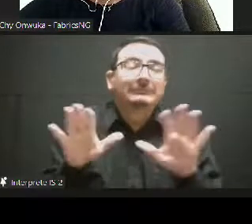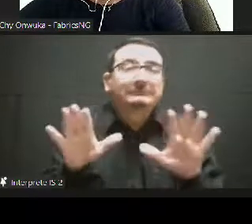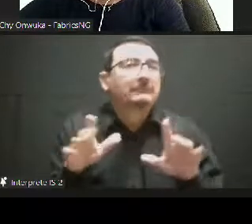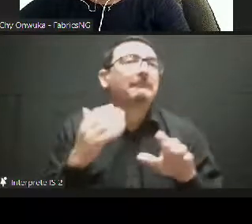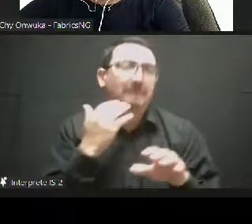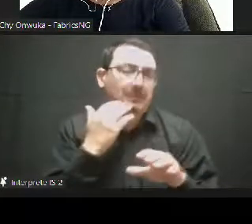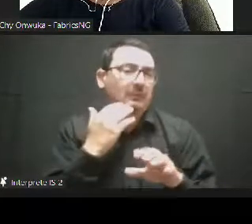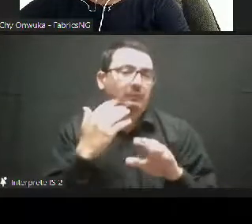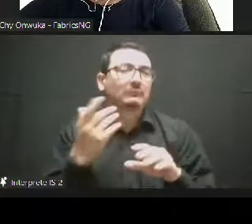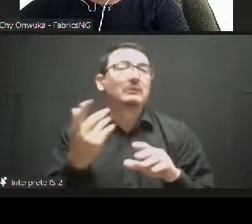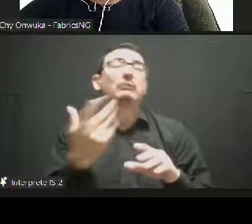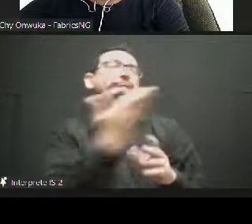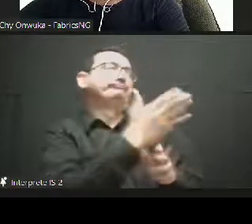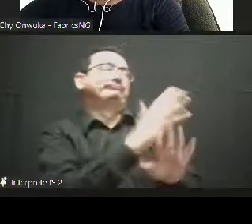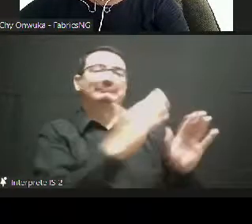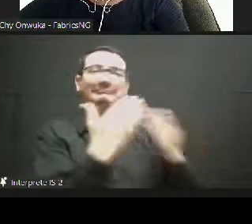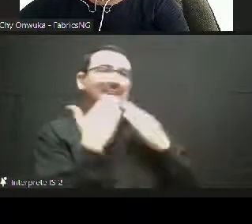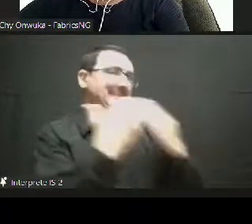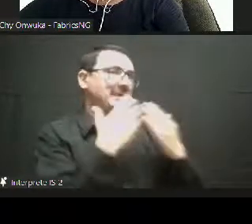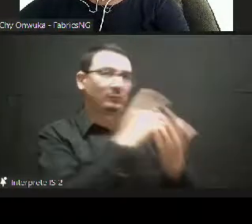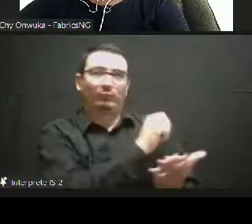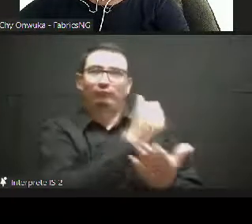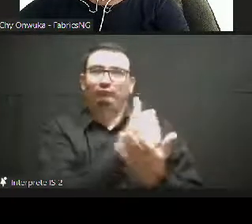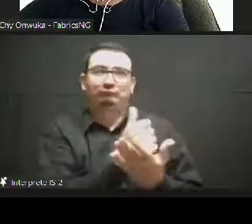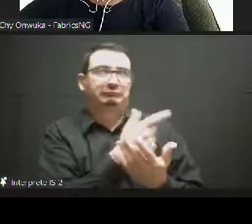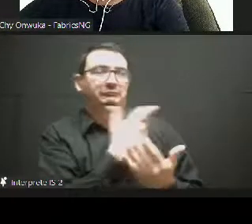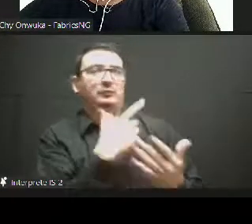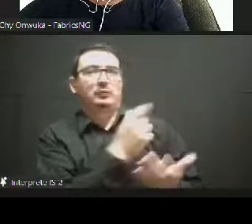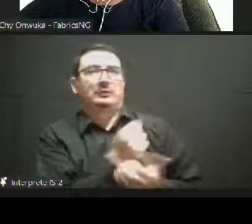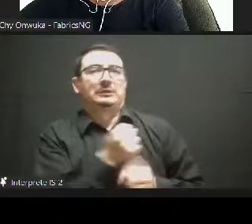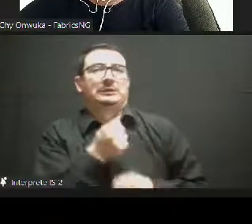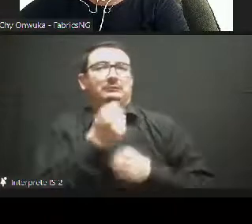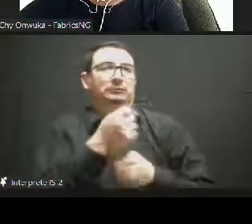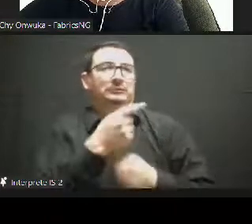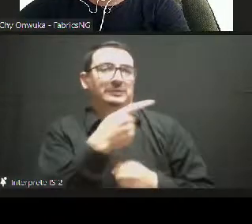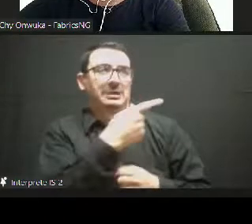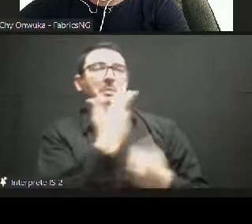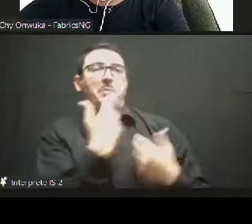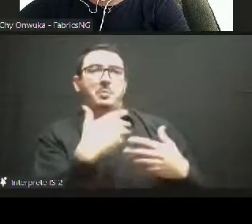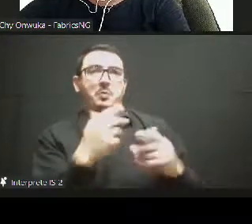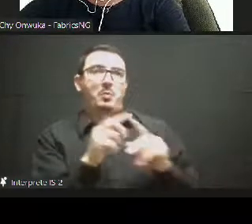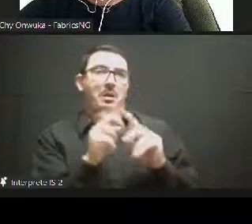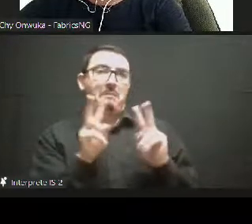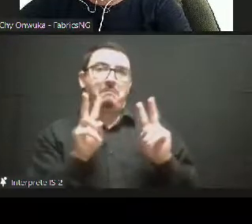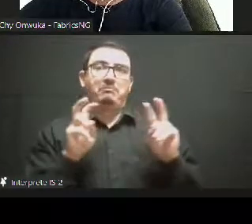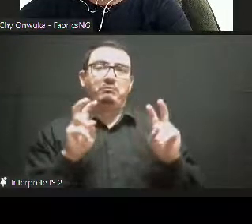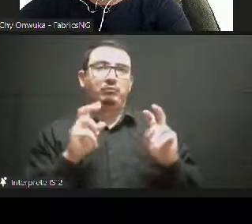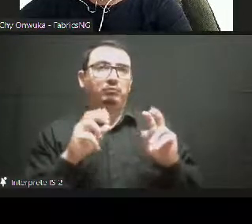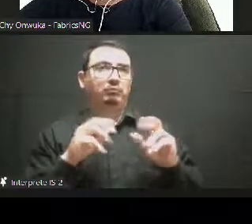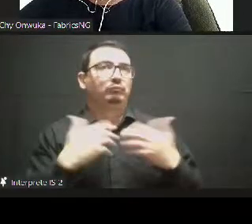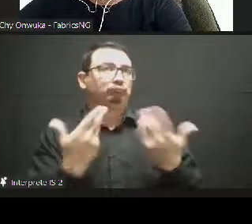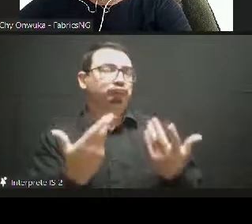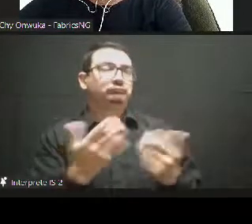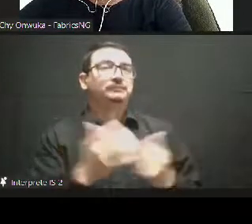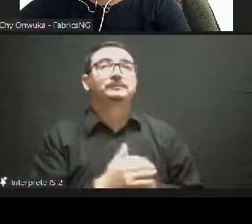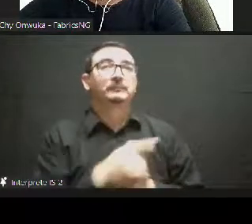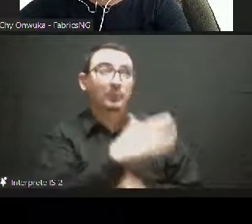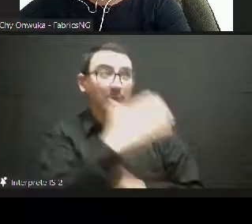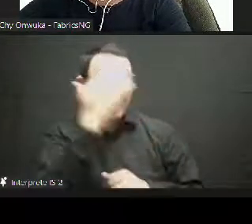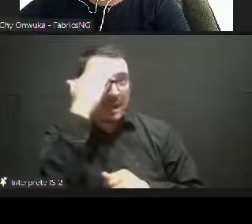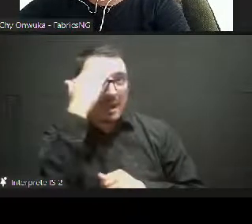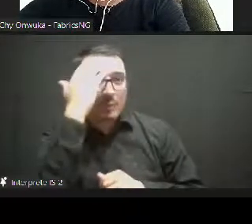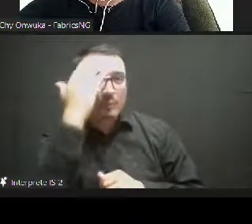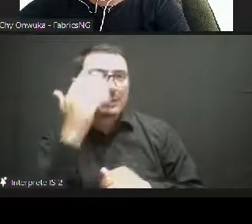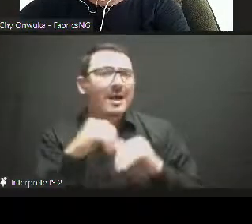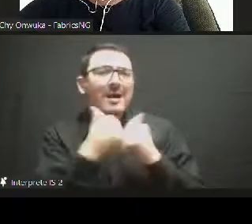and G and I'm just curious kind of how you're using, um, you know, digital technologies to improve fabric sourcing